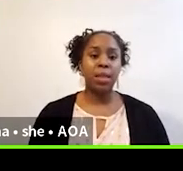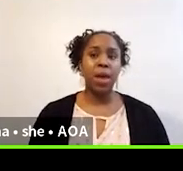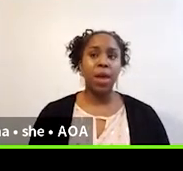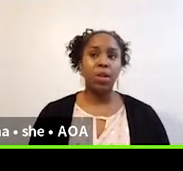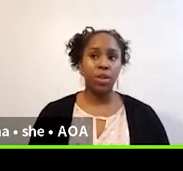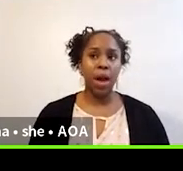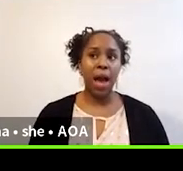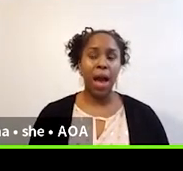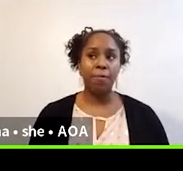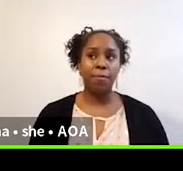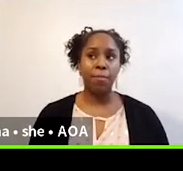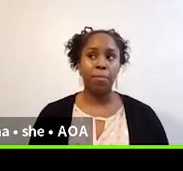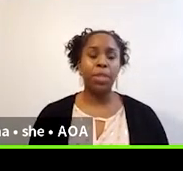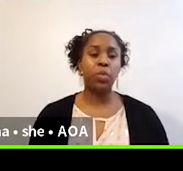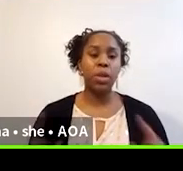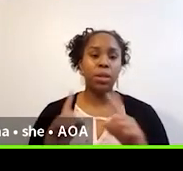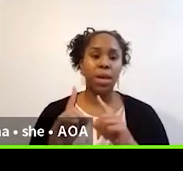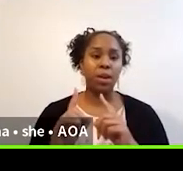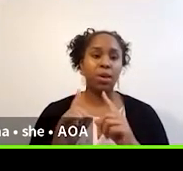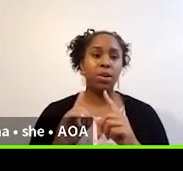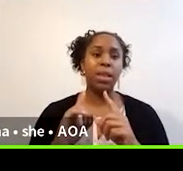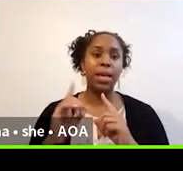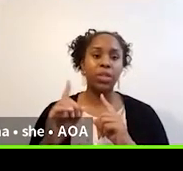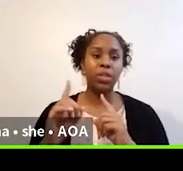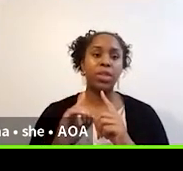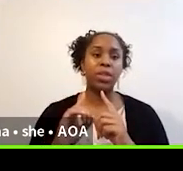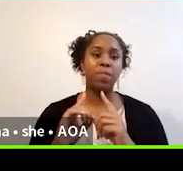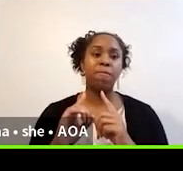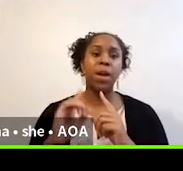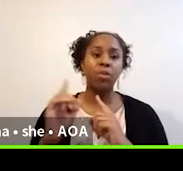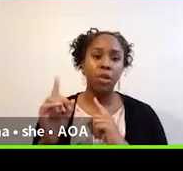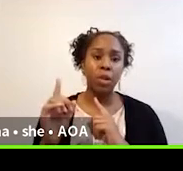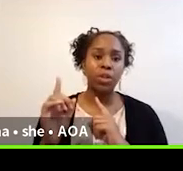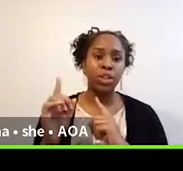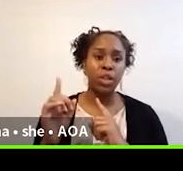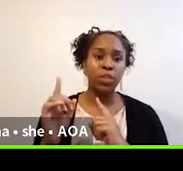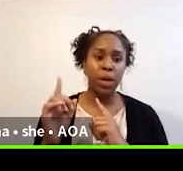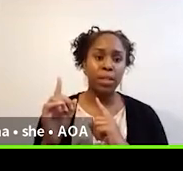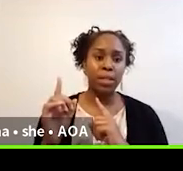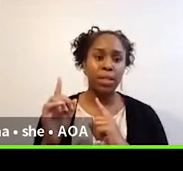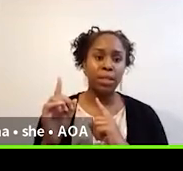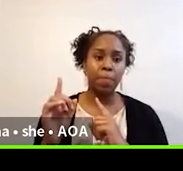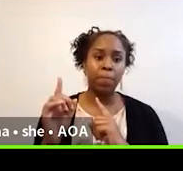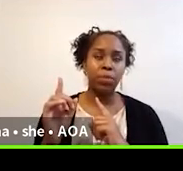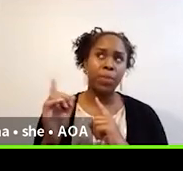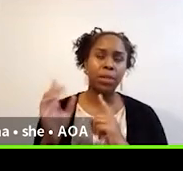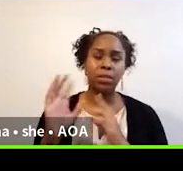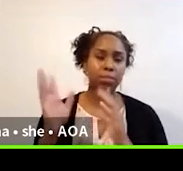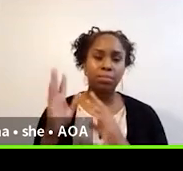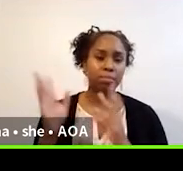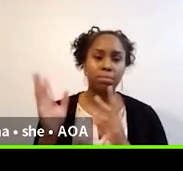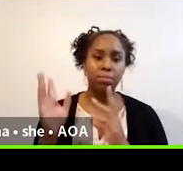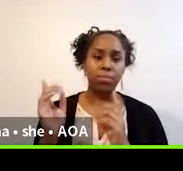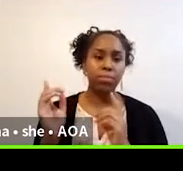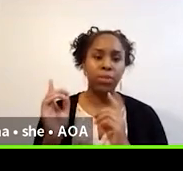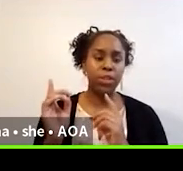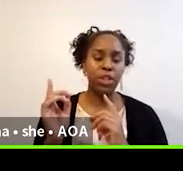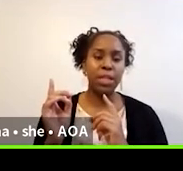think that they also have between their links with federal emergency responses, response.